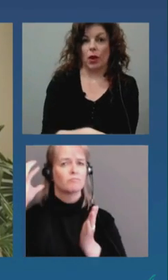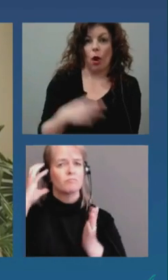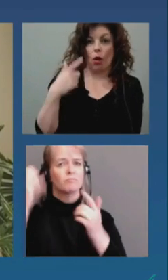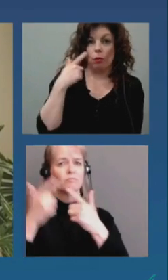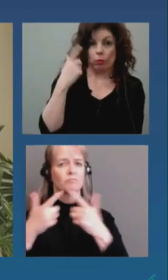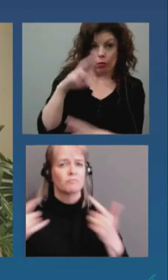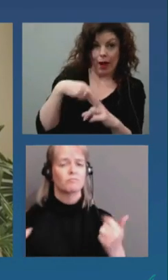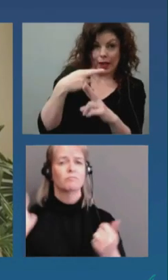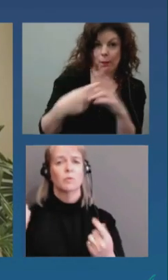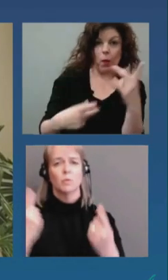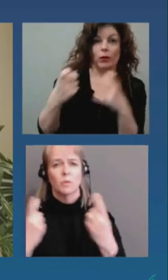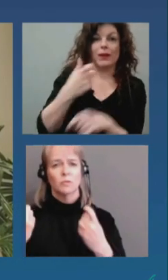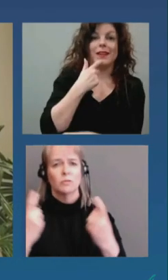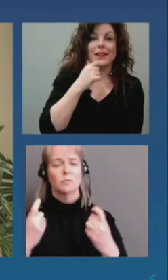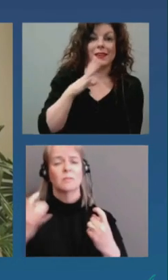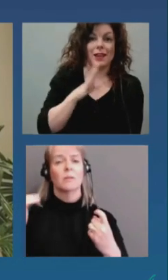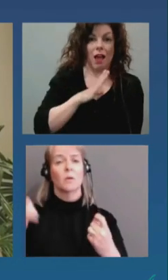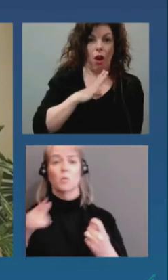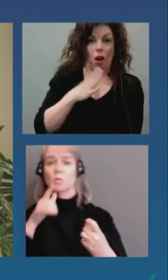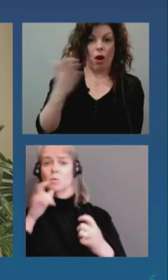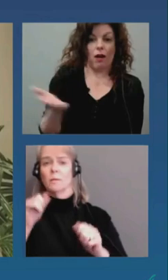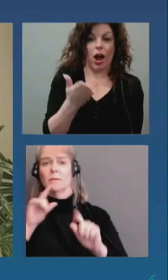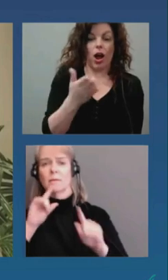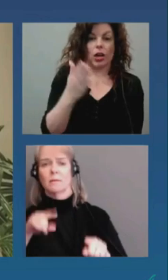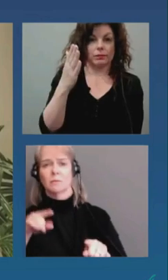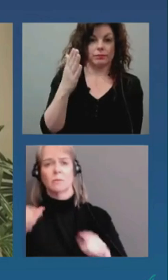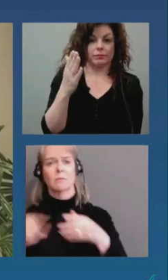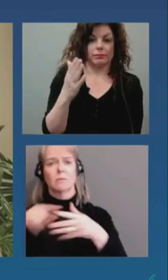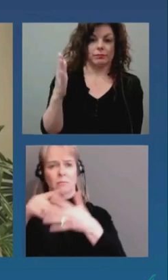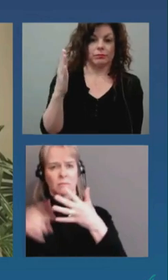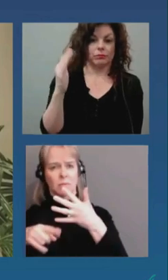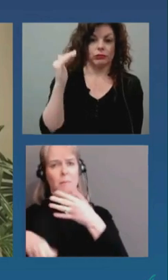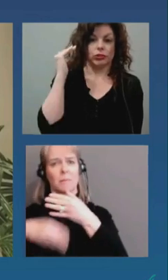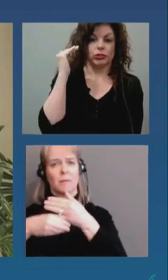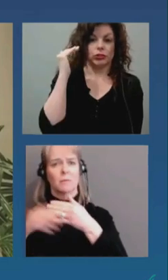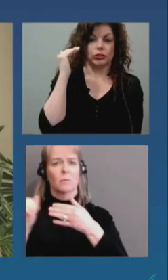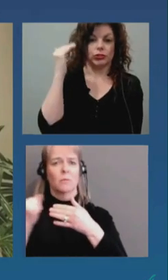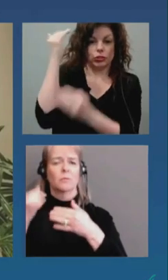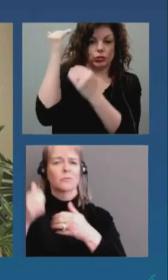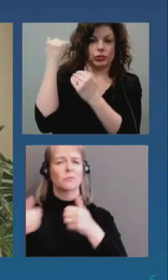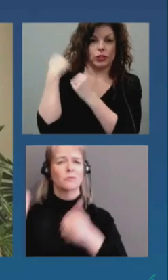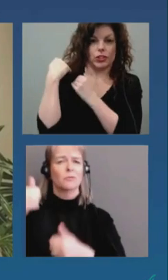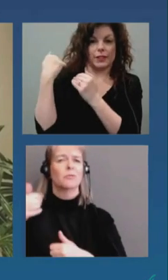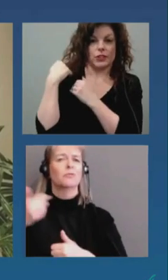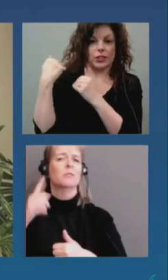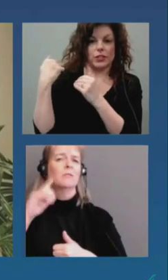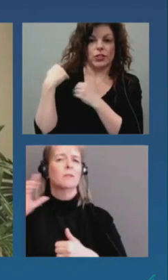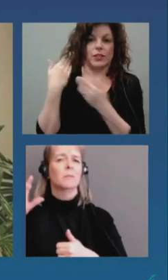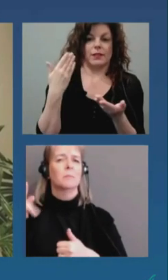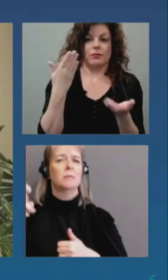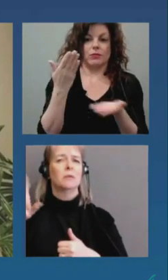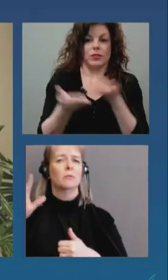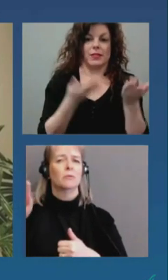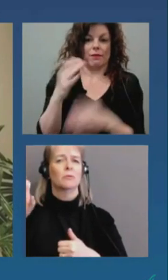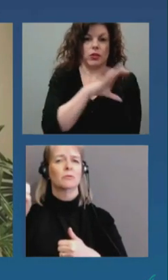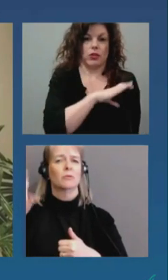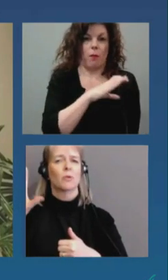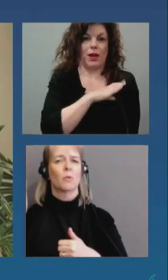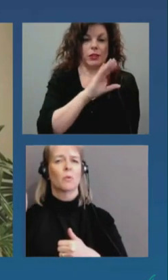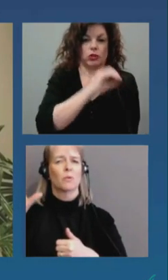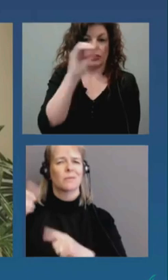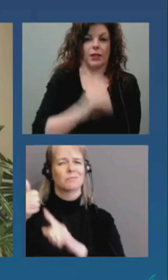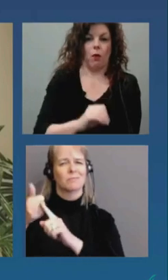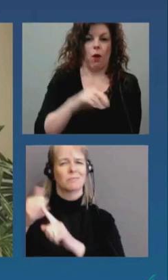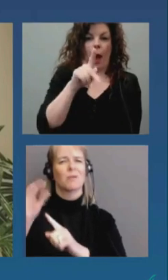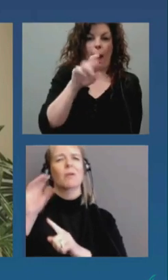des médias, nous accueillerons aussi Chief Peter Slowley, Ottawa Police Service, Chef du Service de Police d'Ottawa. After